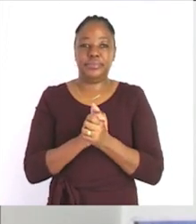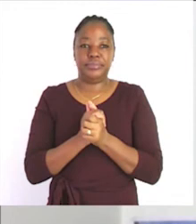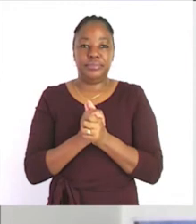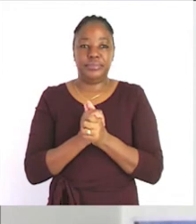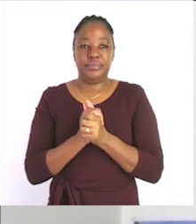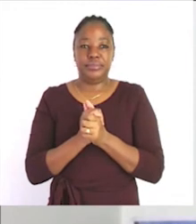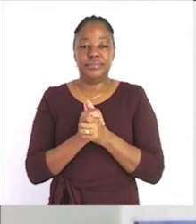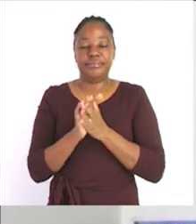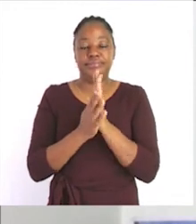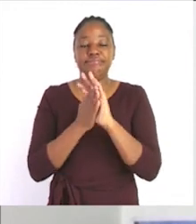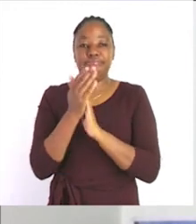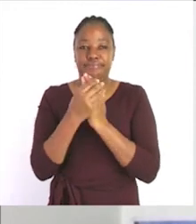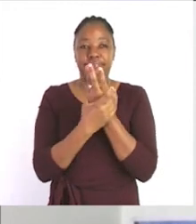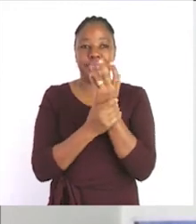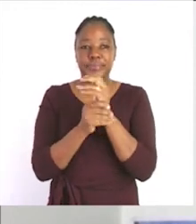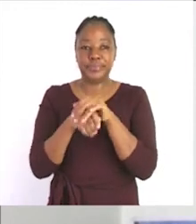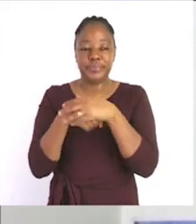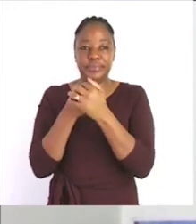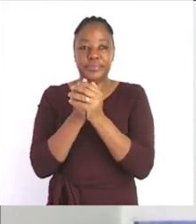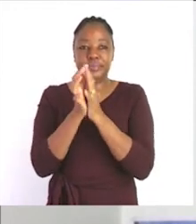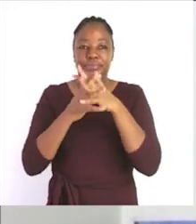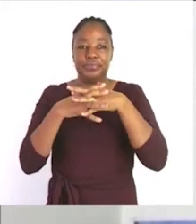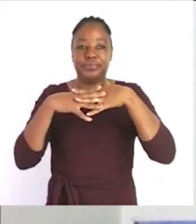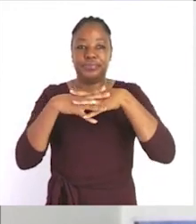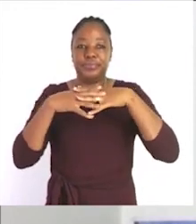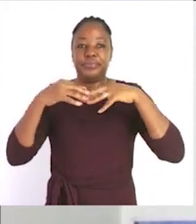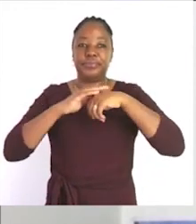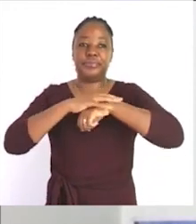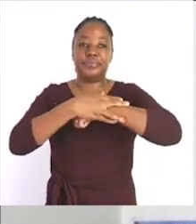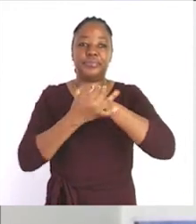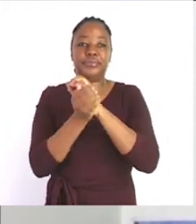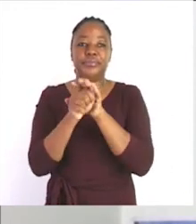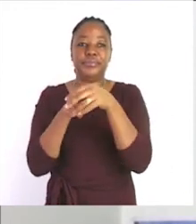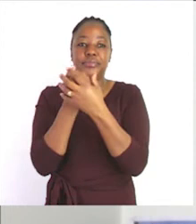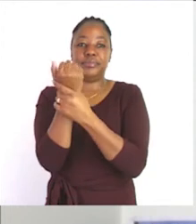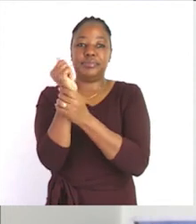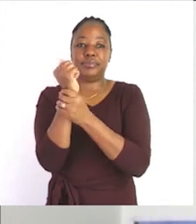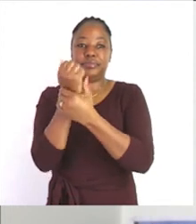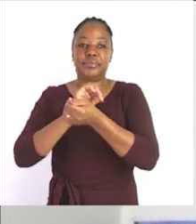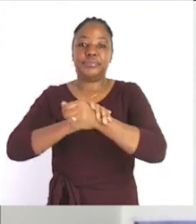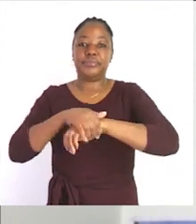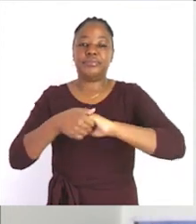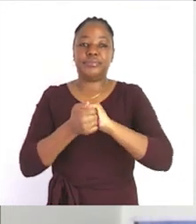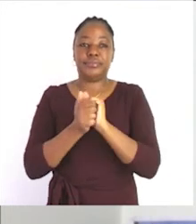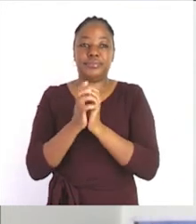rub inside and round and round and make sure that they are